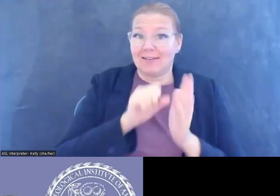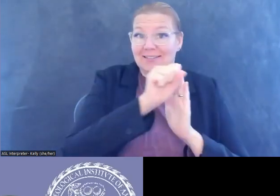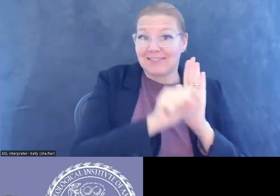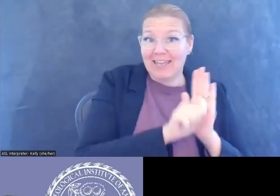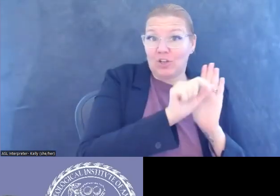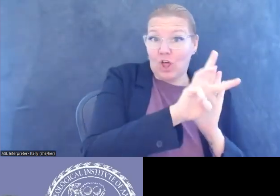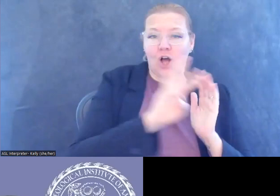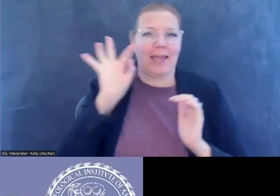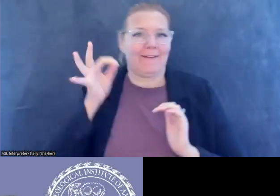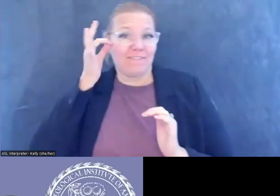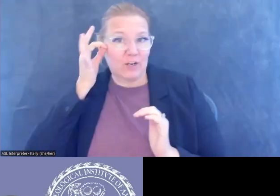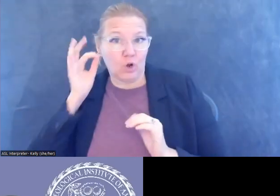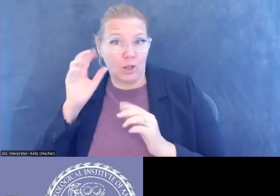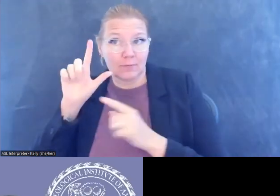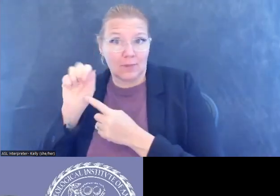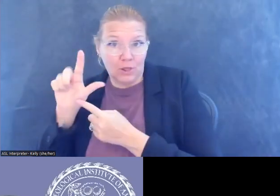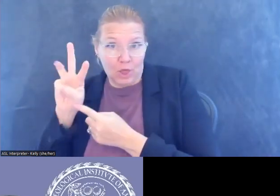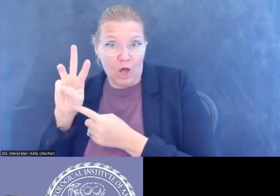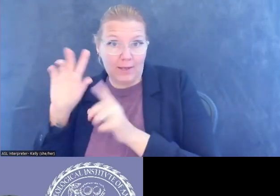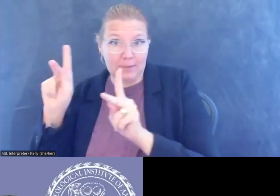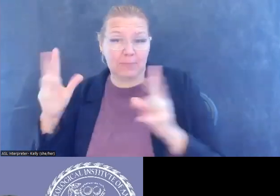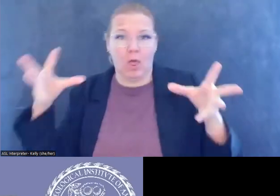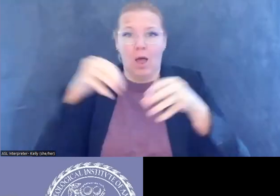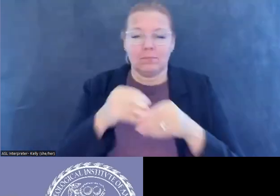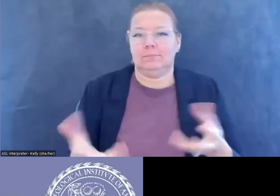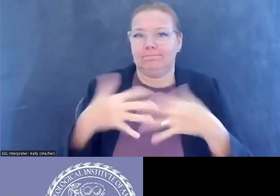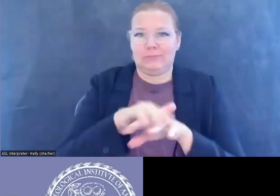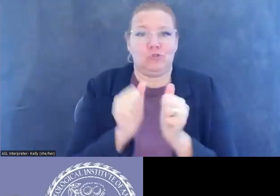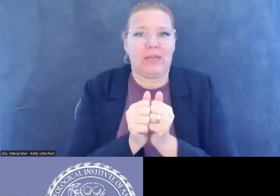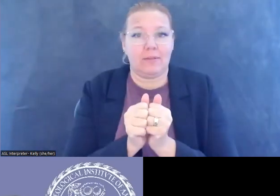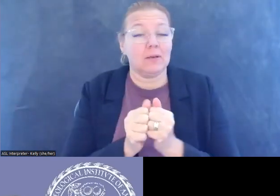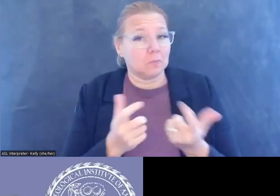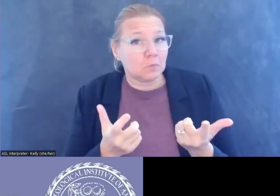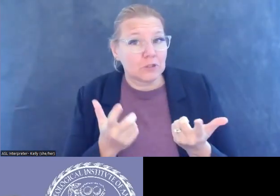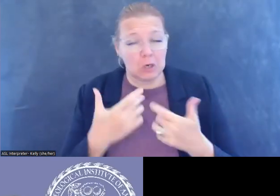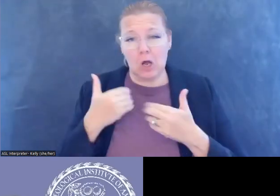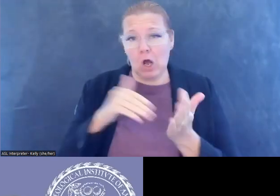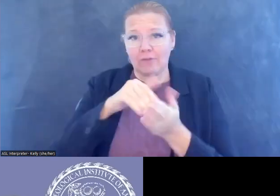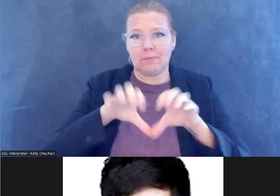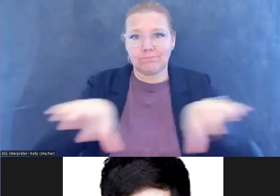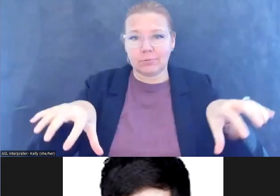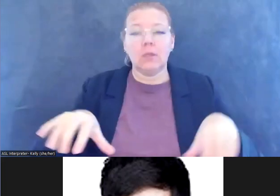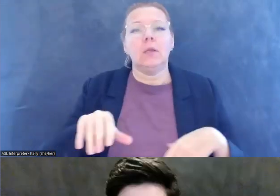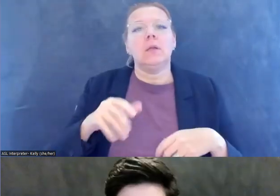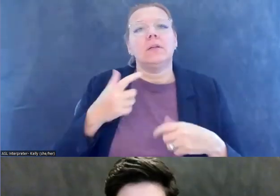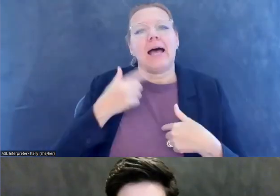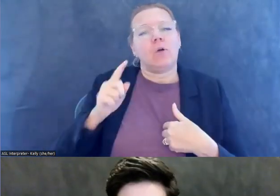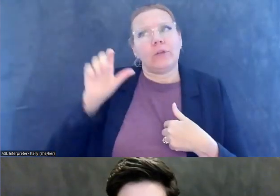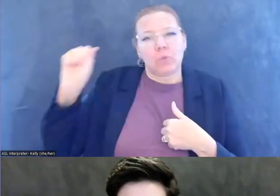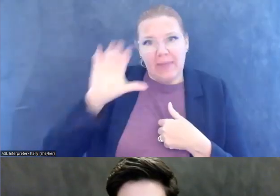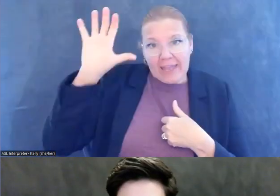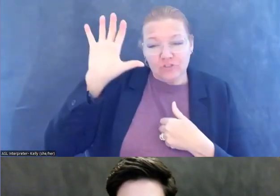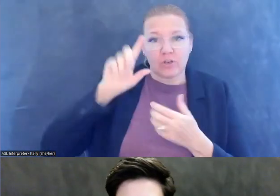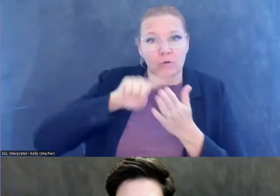don't always work together, but they have made a very successful team, not just with the Asia Week raids, but with other investigations,